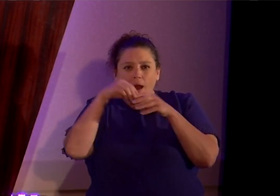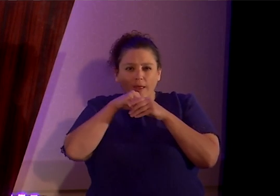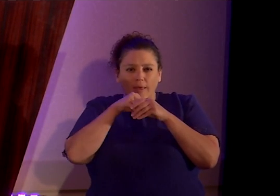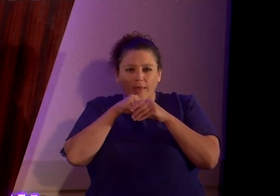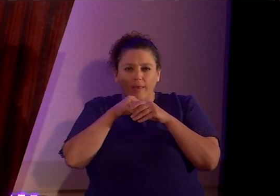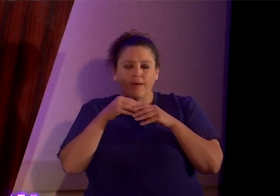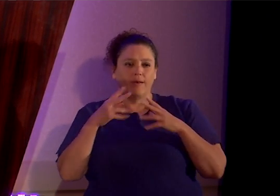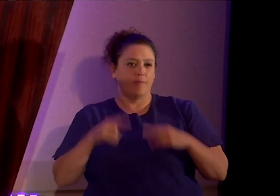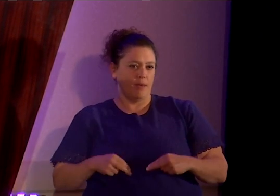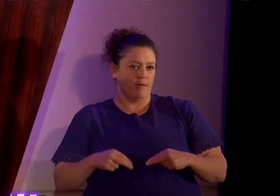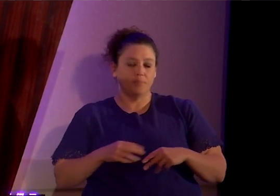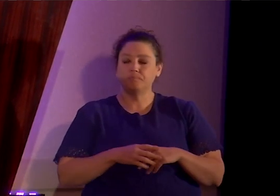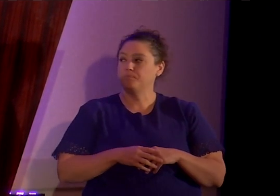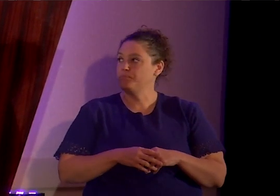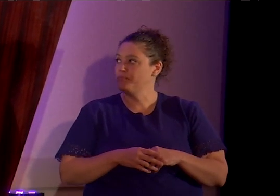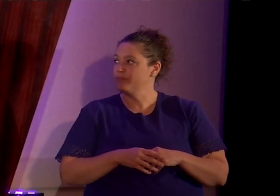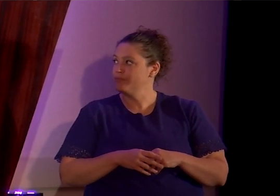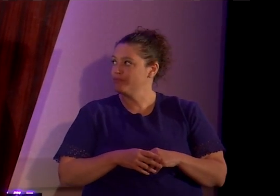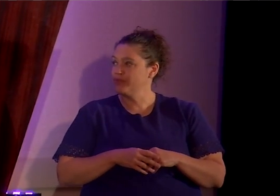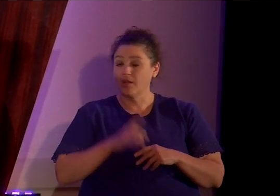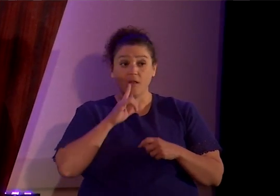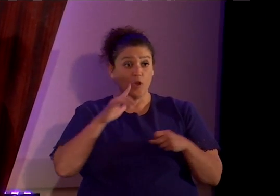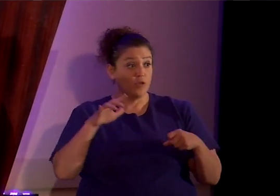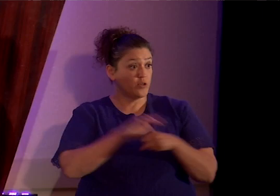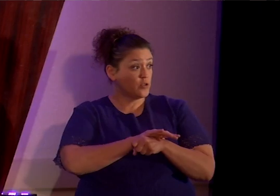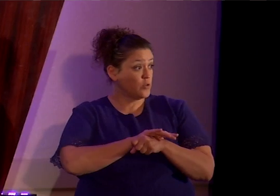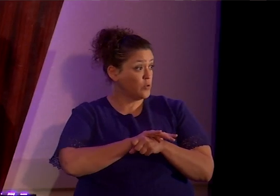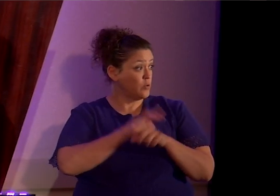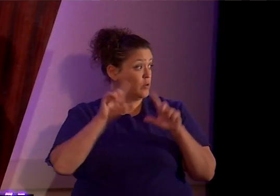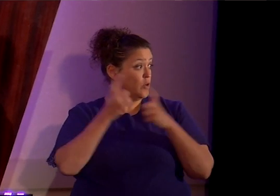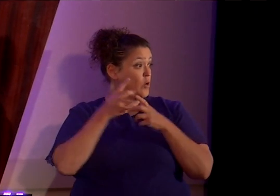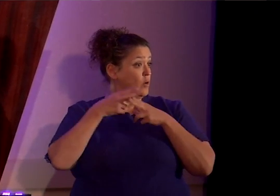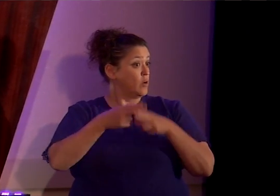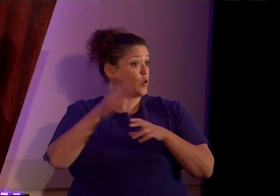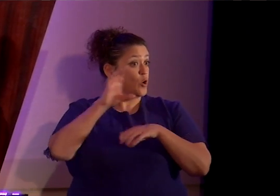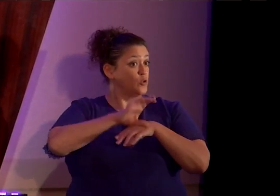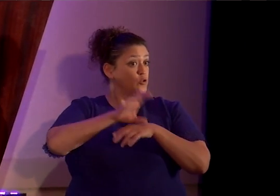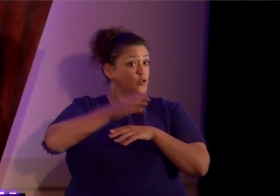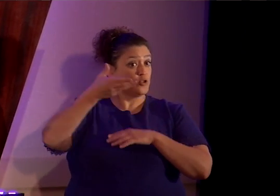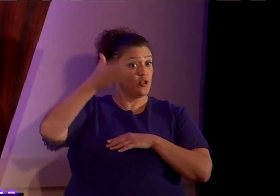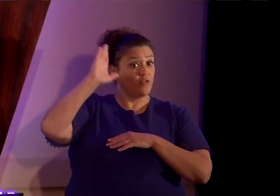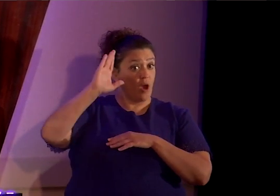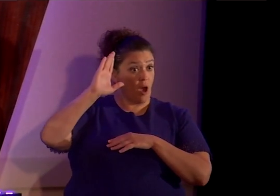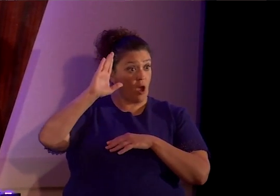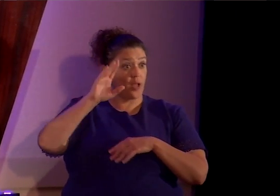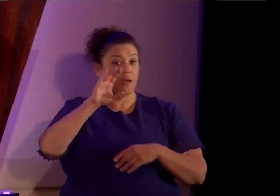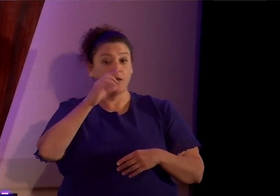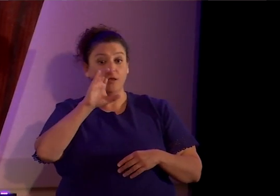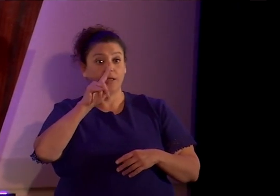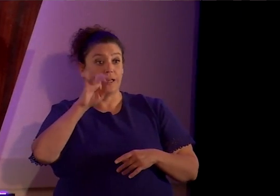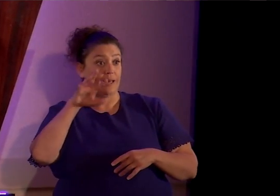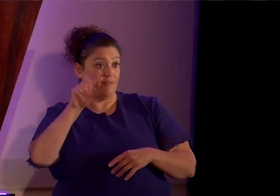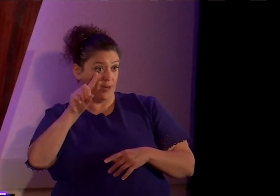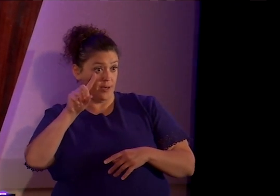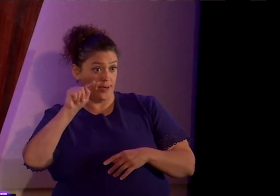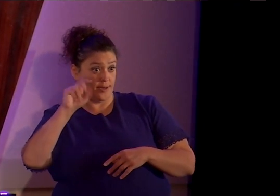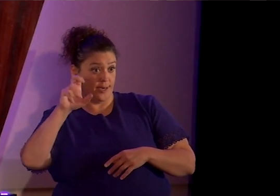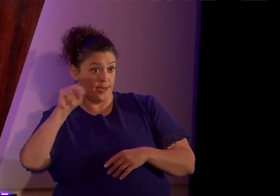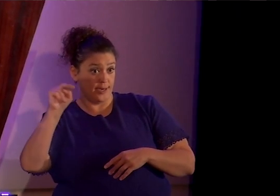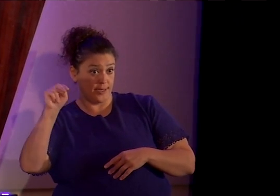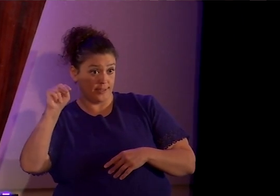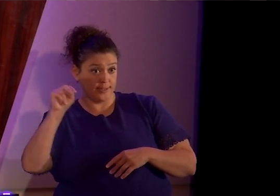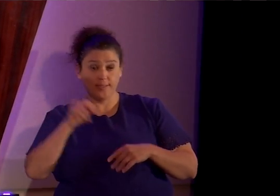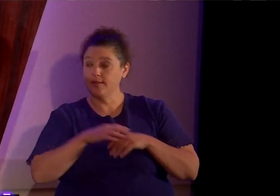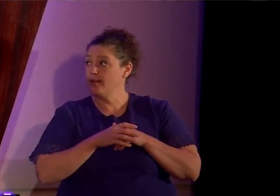There is an entire denomination called the Church of God Cleveland, Tennessee, and they have that